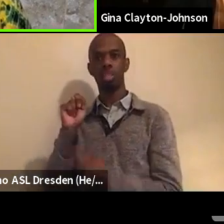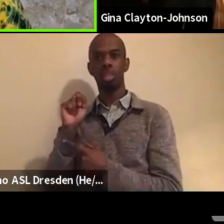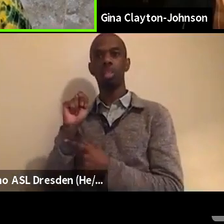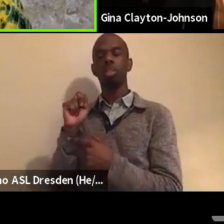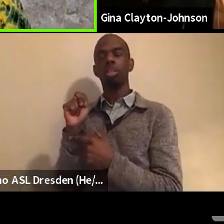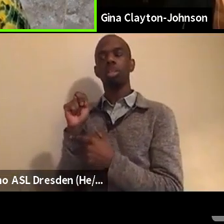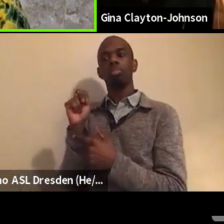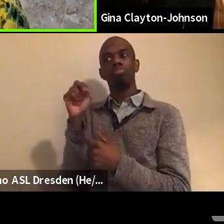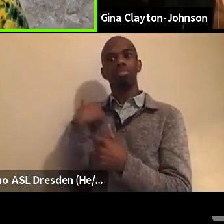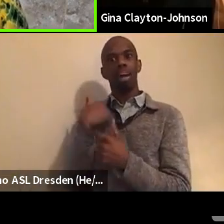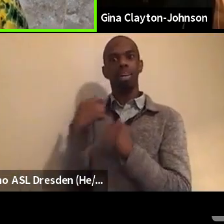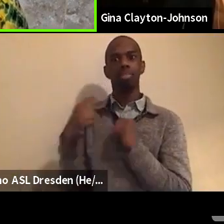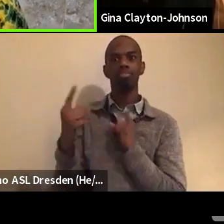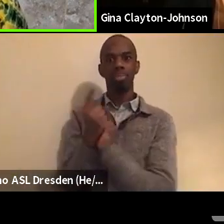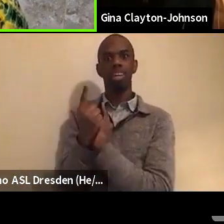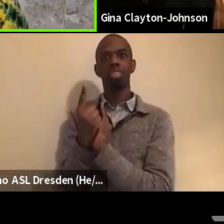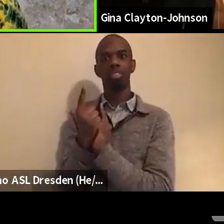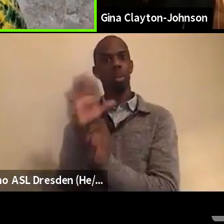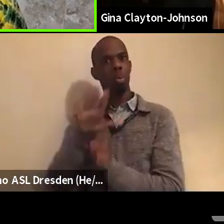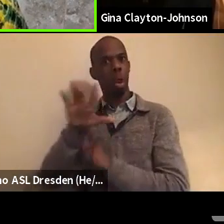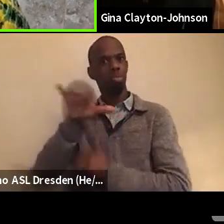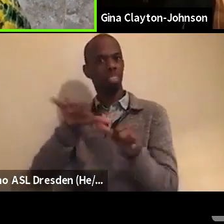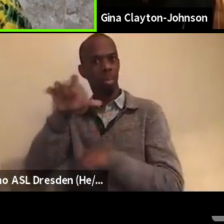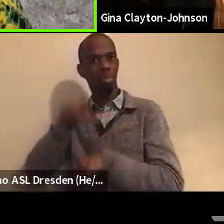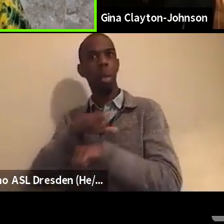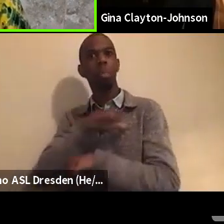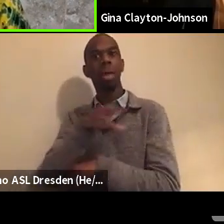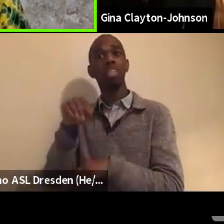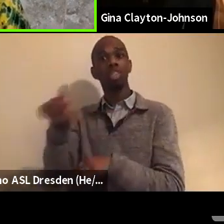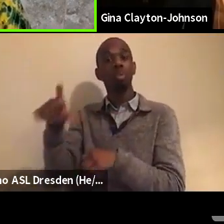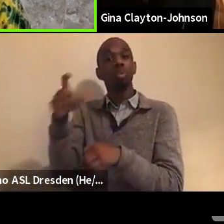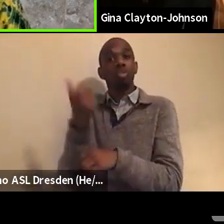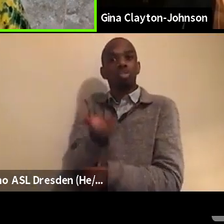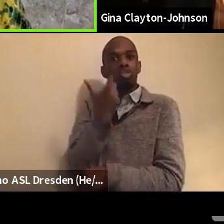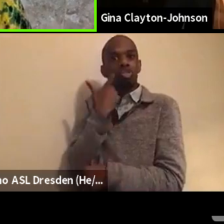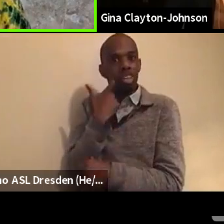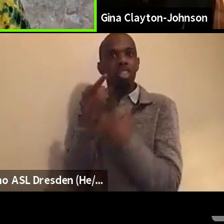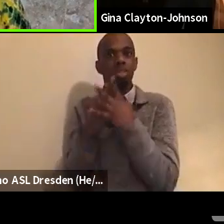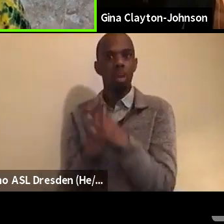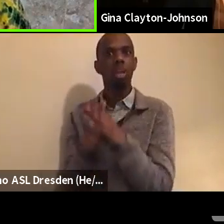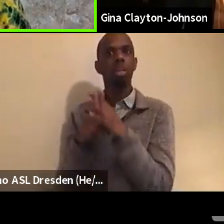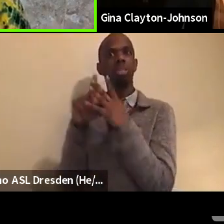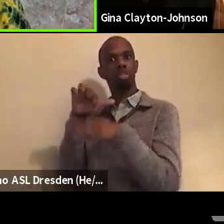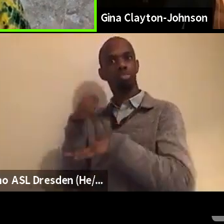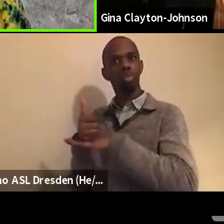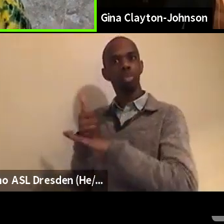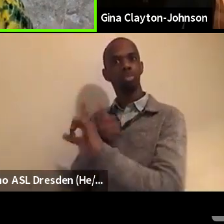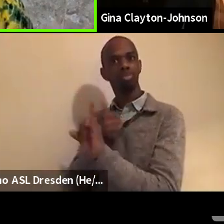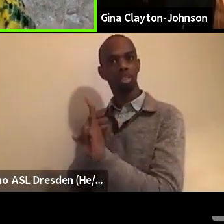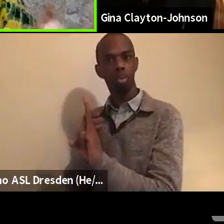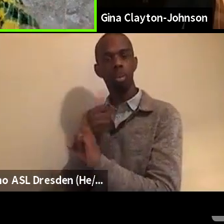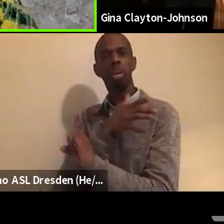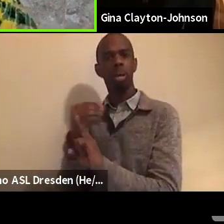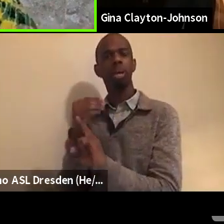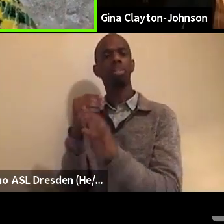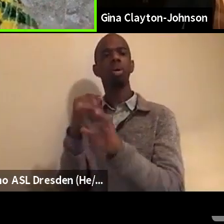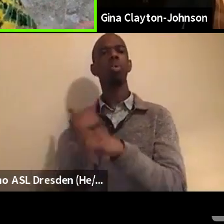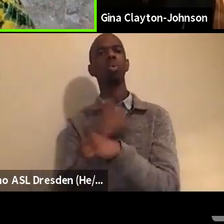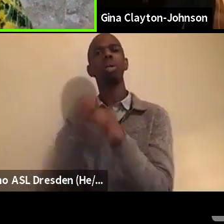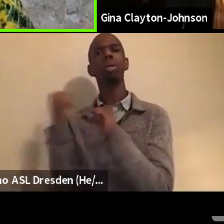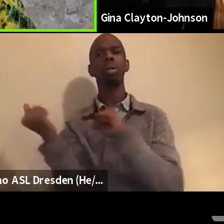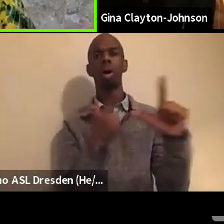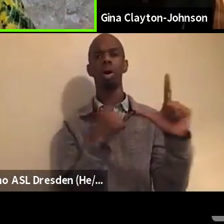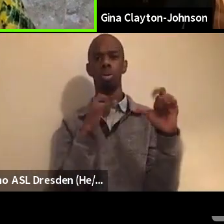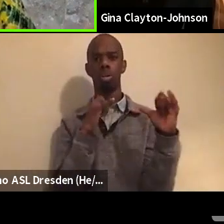the Black political gatekeepers saw you and your brilliance. And another thing we all have in common is we all have some,